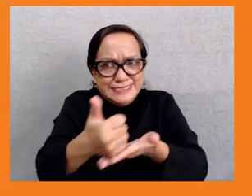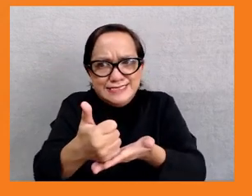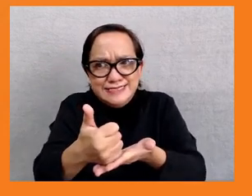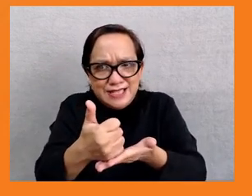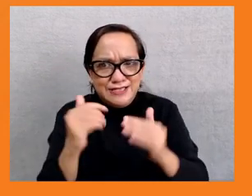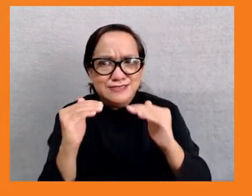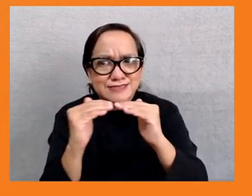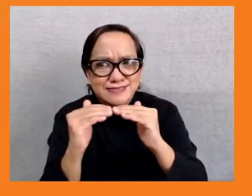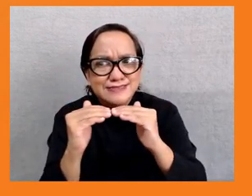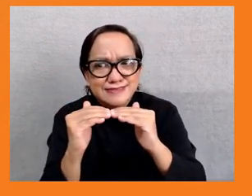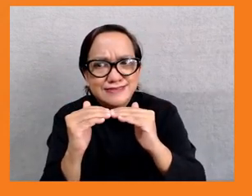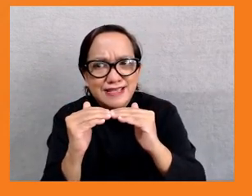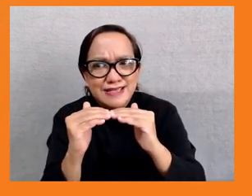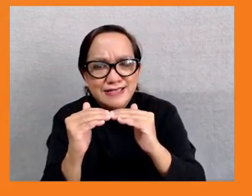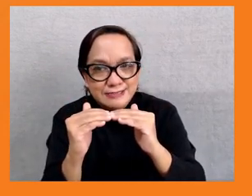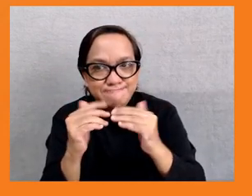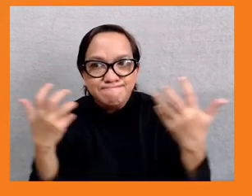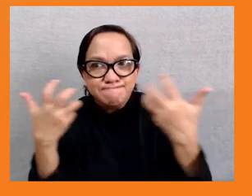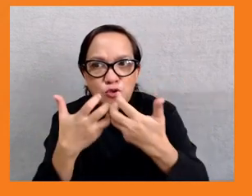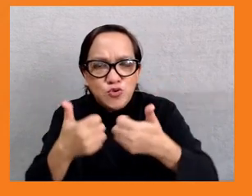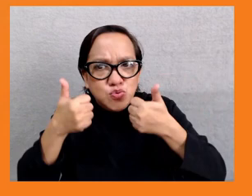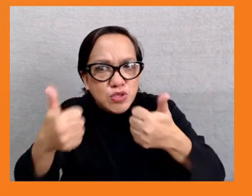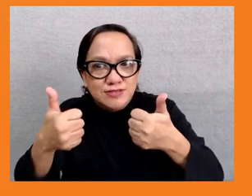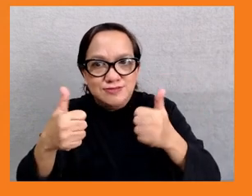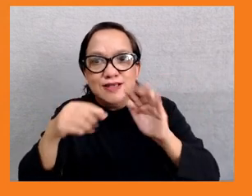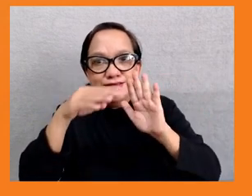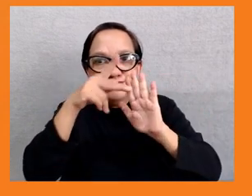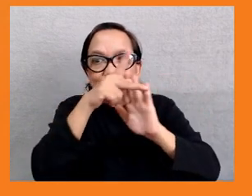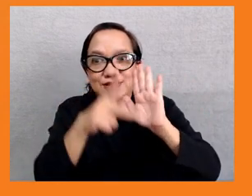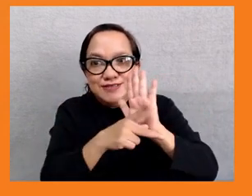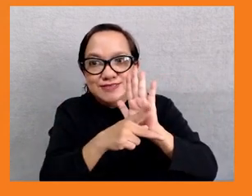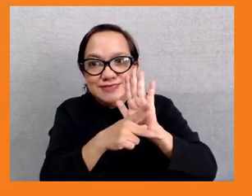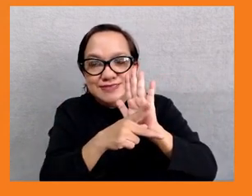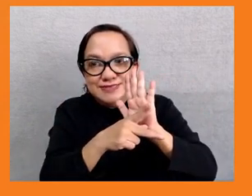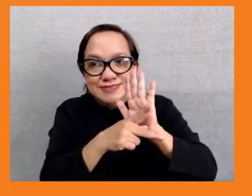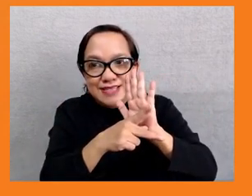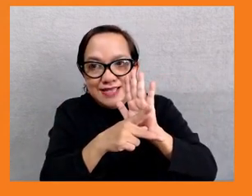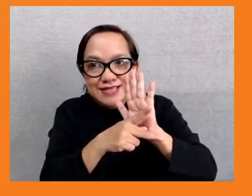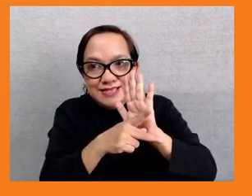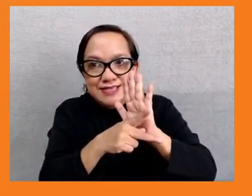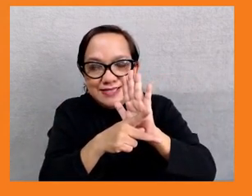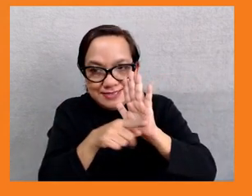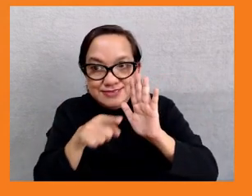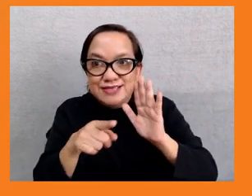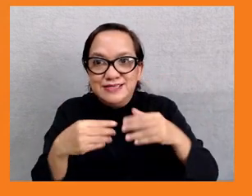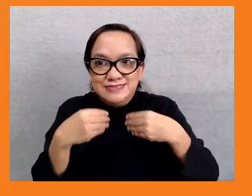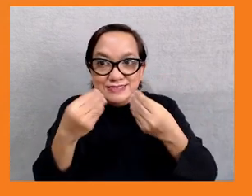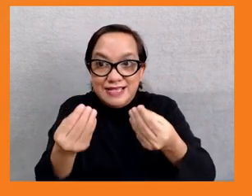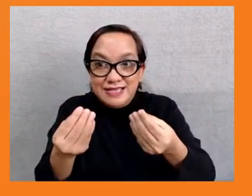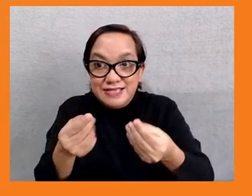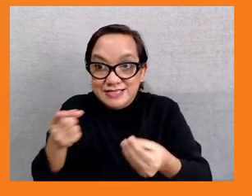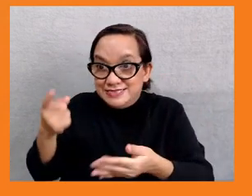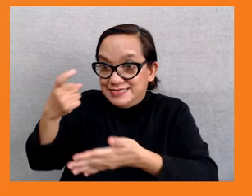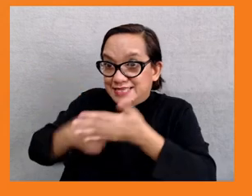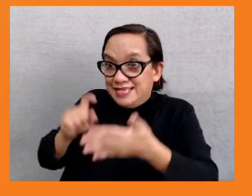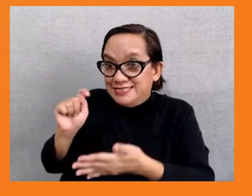reduce inequality and which bring justice to people. But the types of policies I've talked about, and we say this very clearly in the CRI